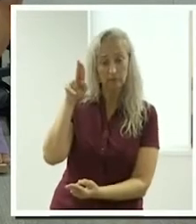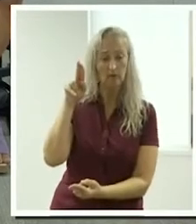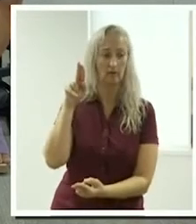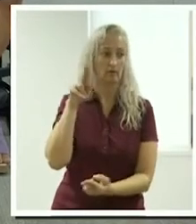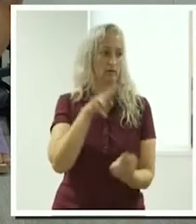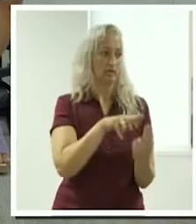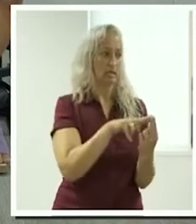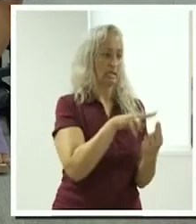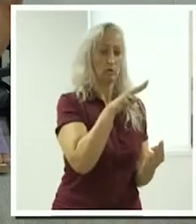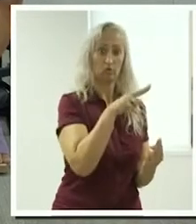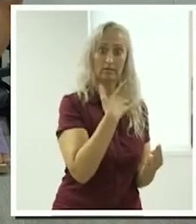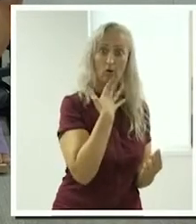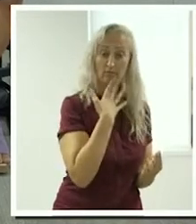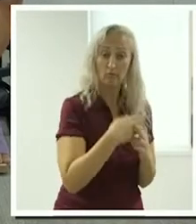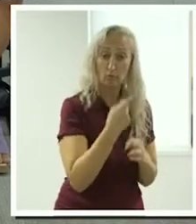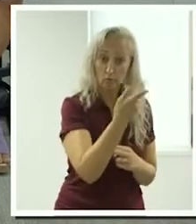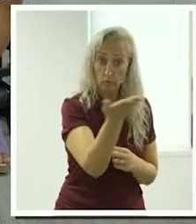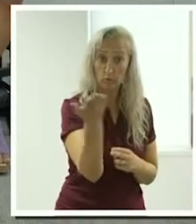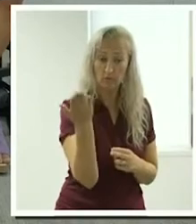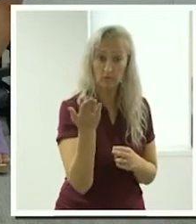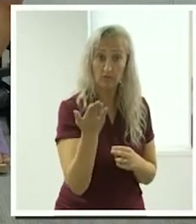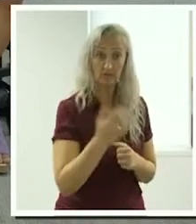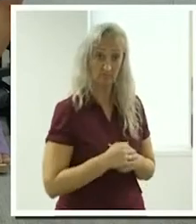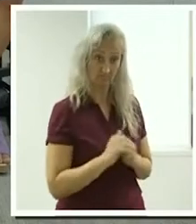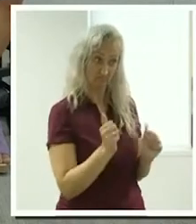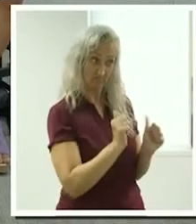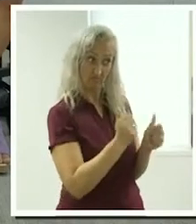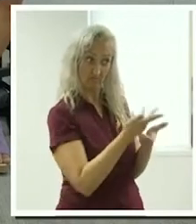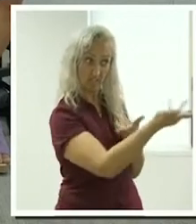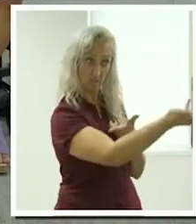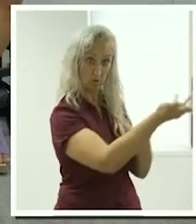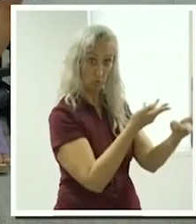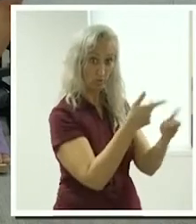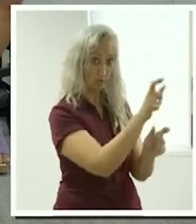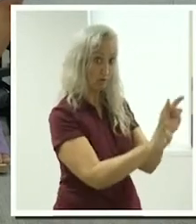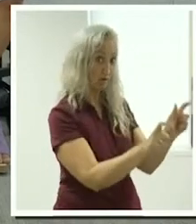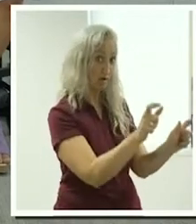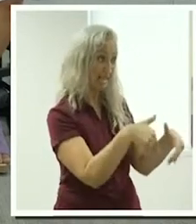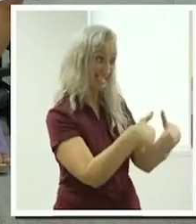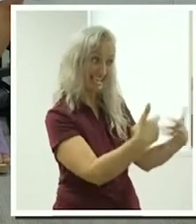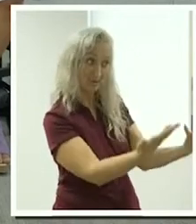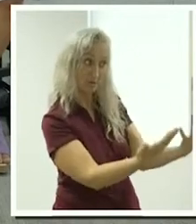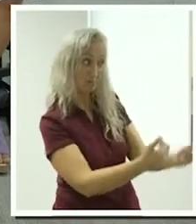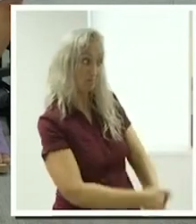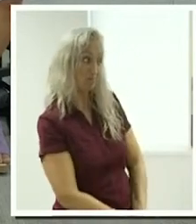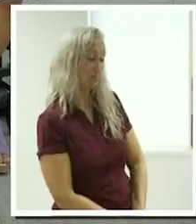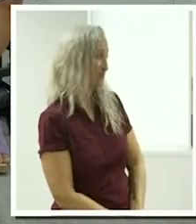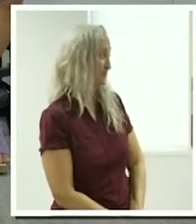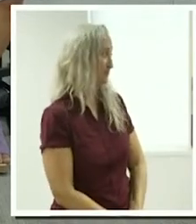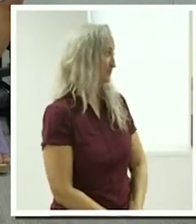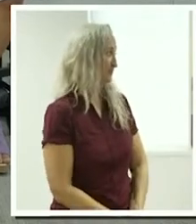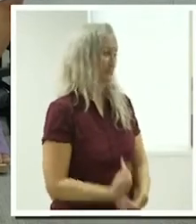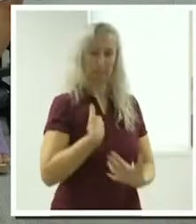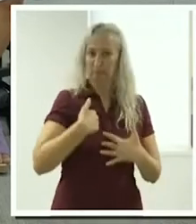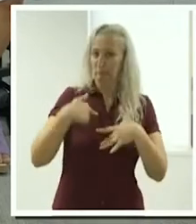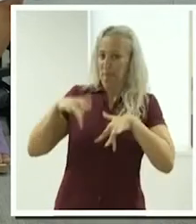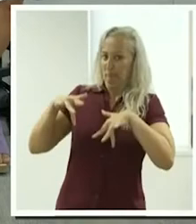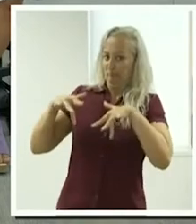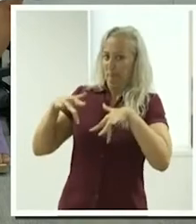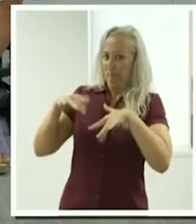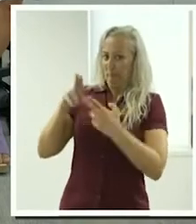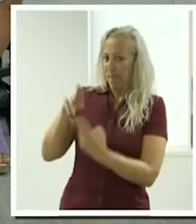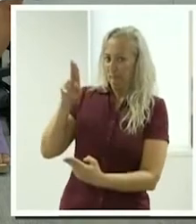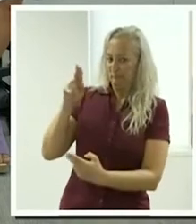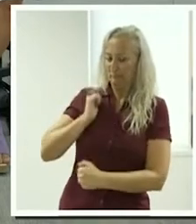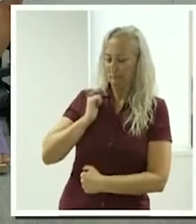of doing business for you guys. So, how do you have that discussion? Anybody got any? I haven't. I haven't. You haven't. You've got to have it.